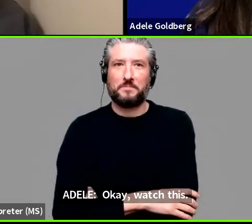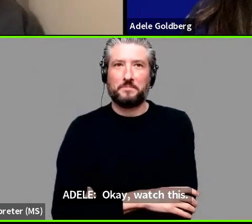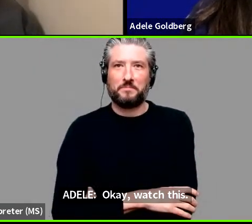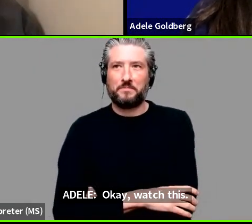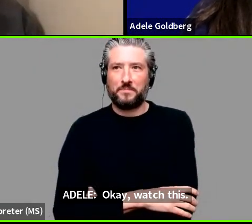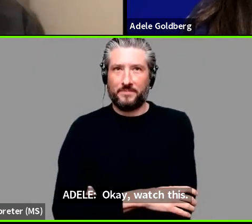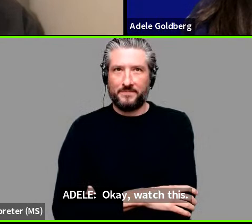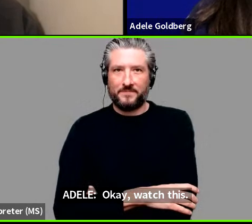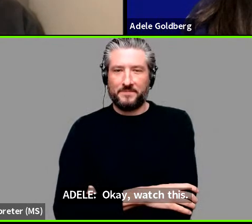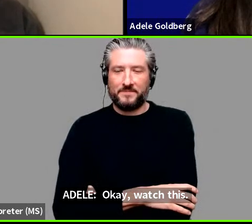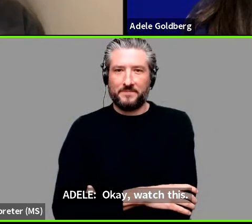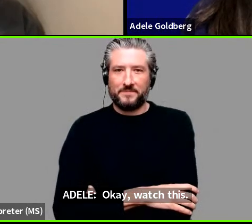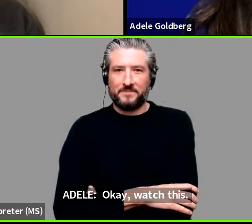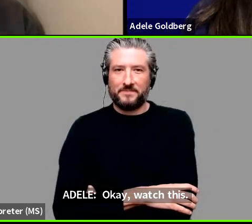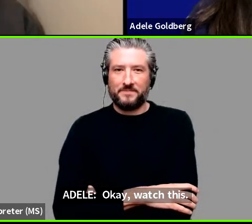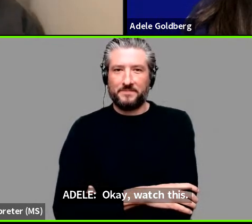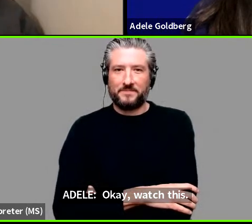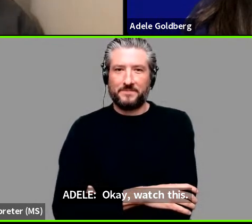Okay.